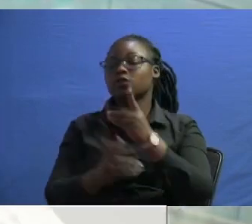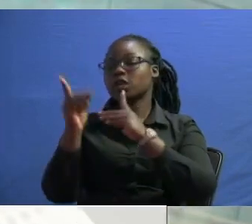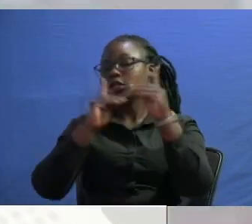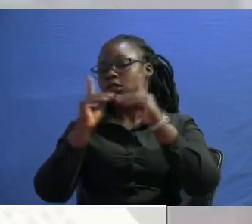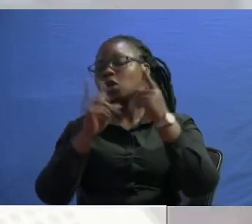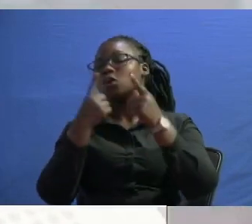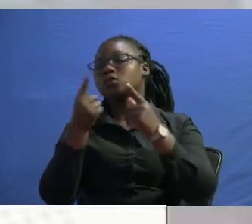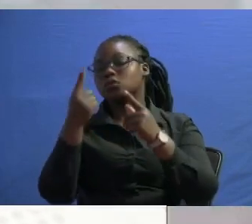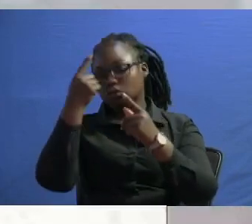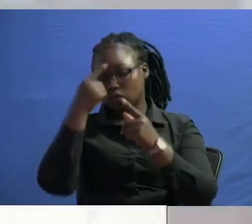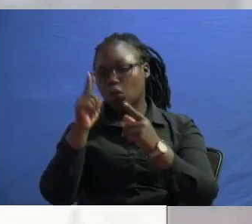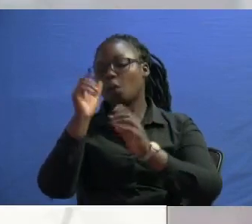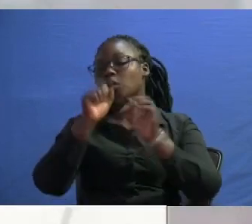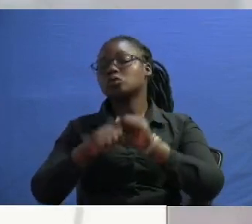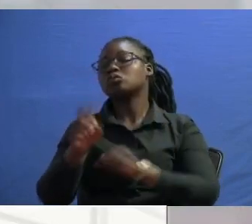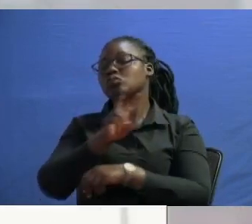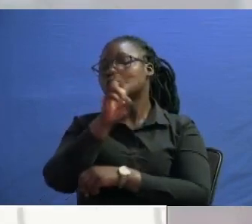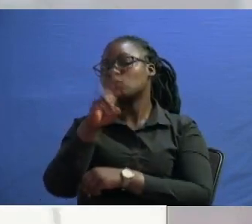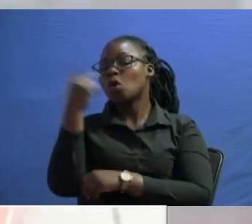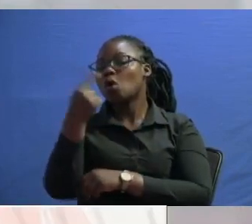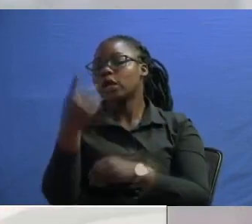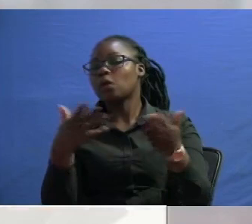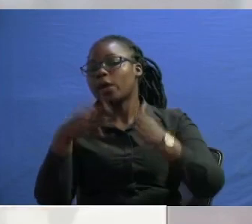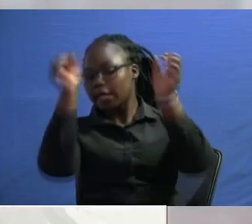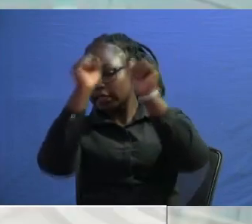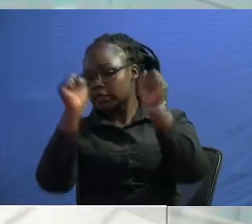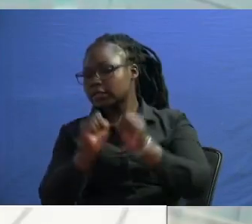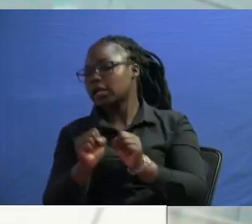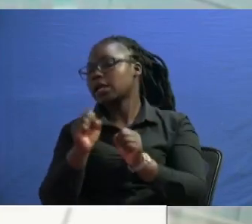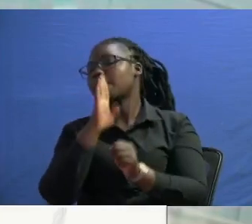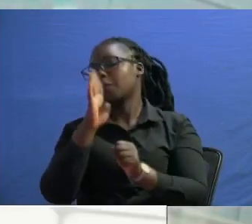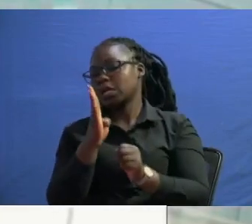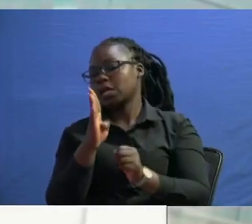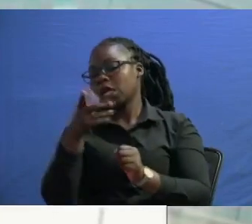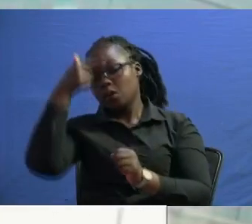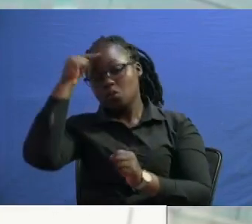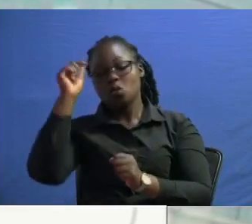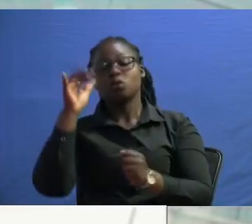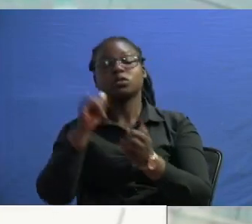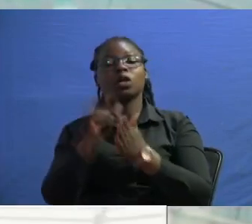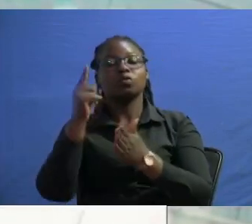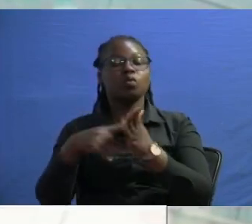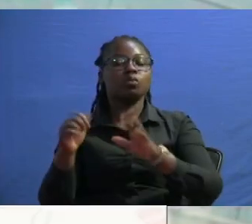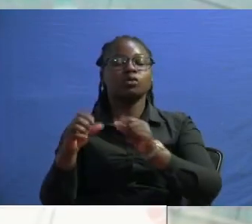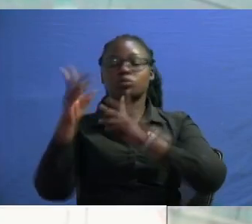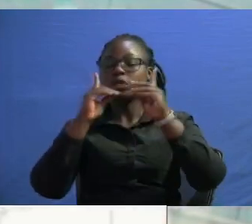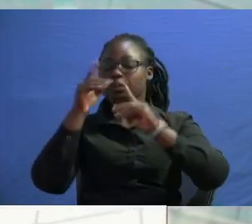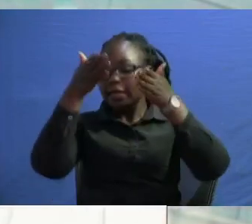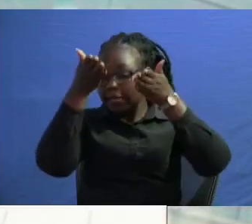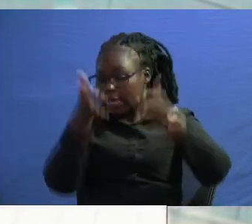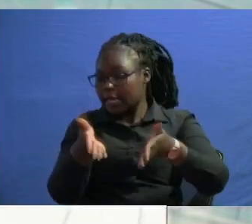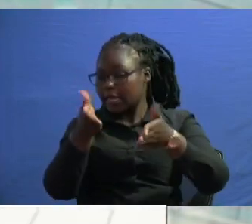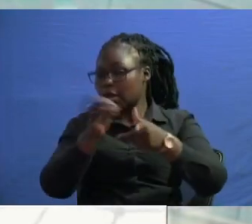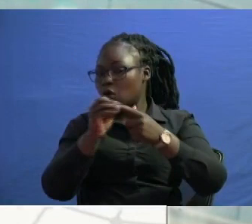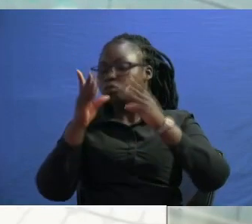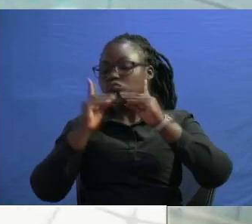can only look at where do our systems stand and that is now uh what i am going to debate here what i'm going